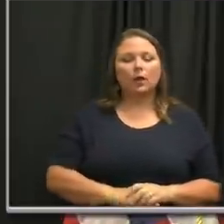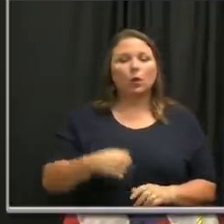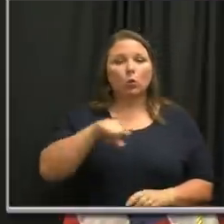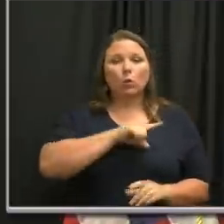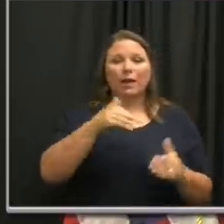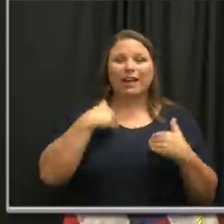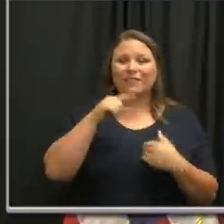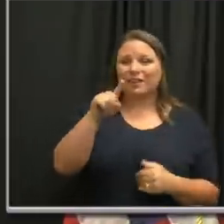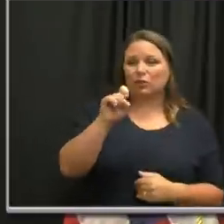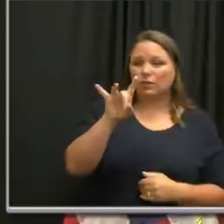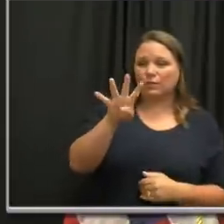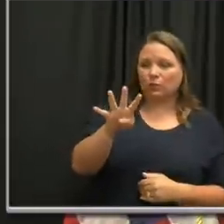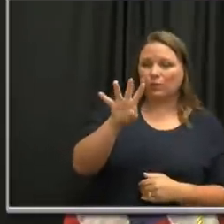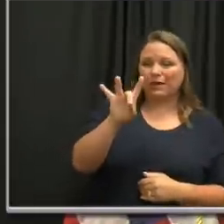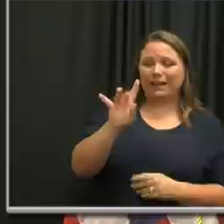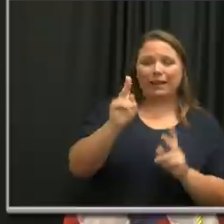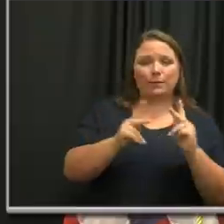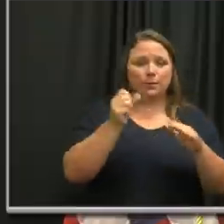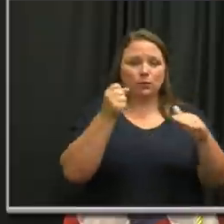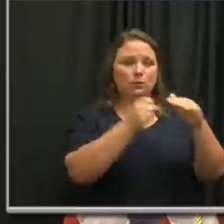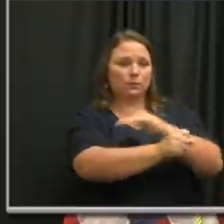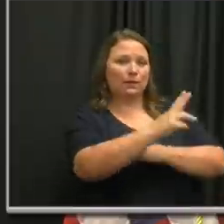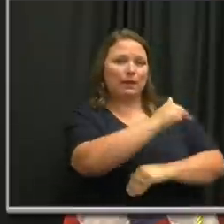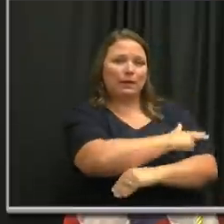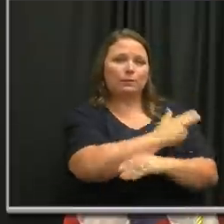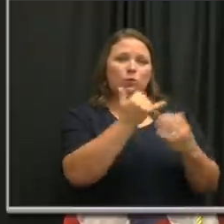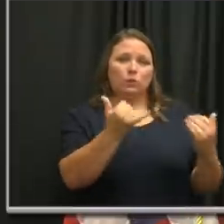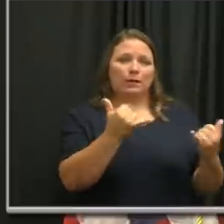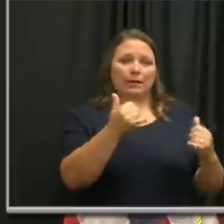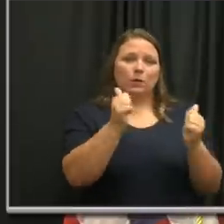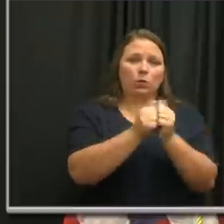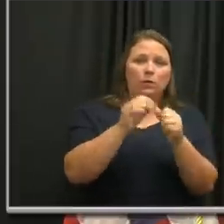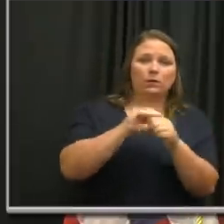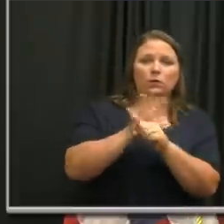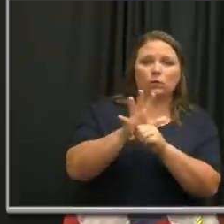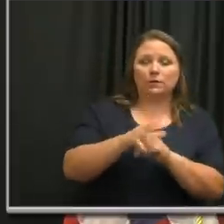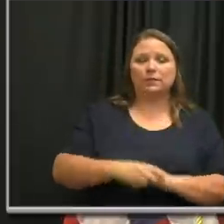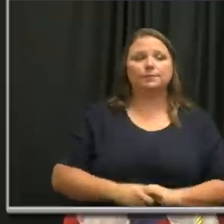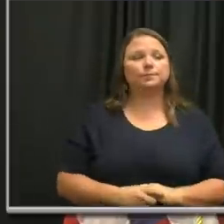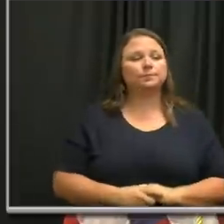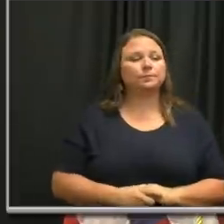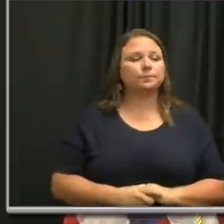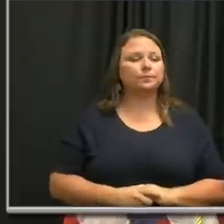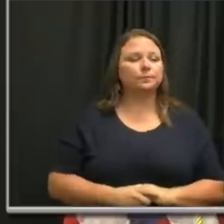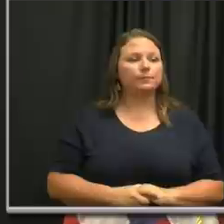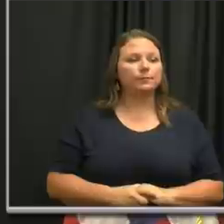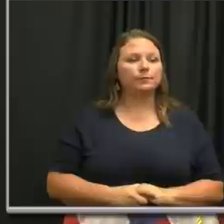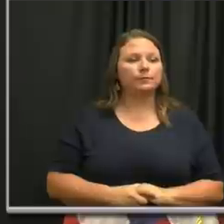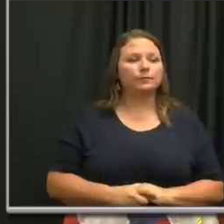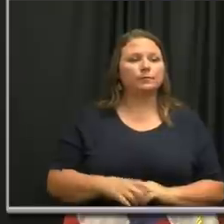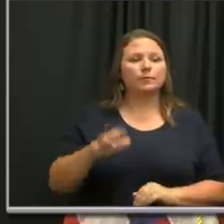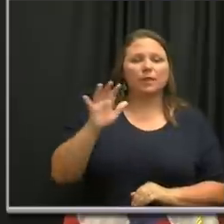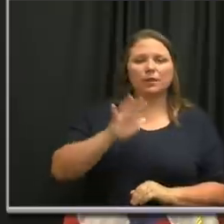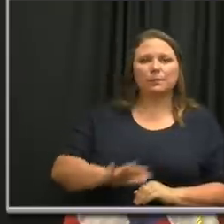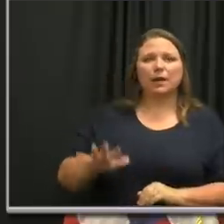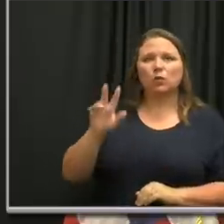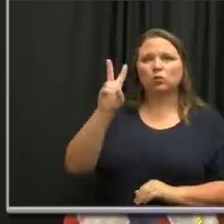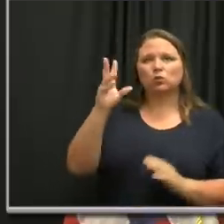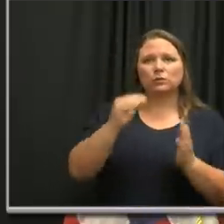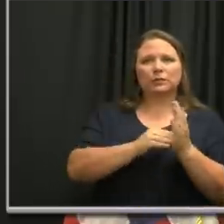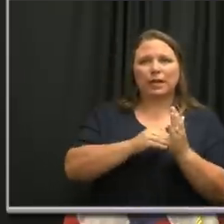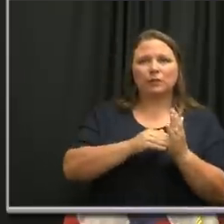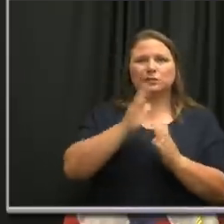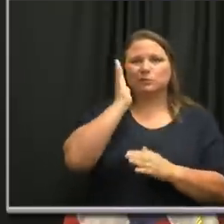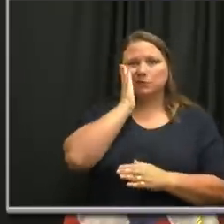mentioned, 148 individuals in, in hospitals in Davidson County. Um, there are 2,000 beds in Davidson